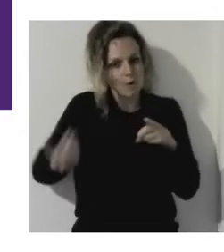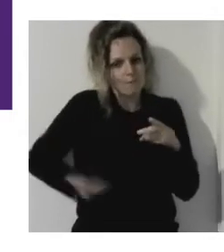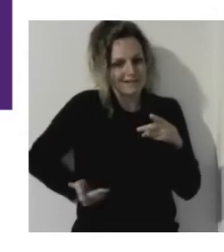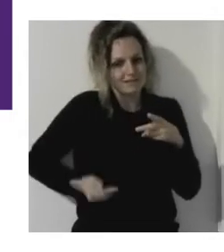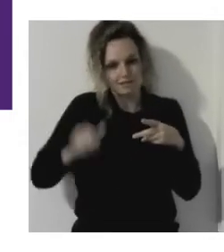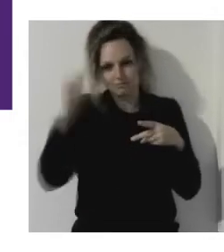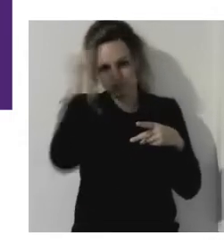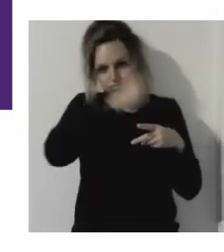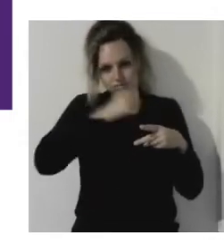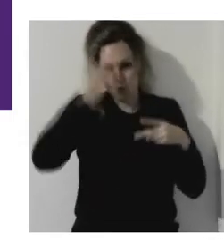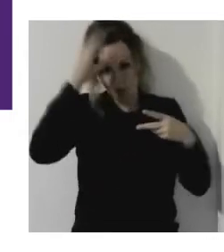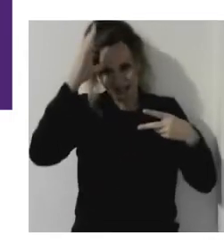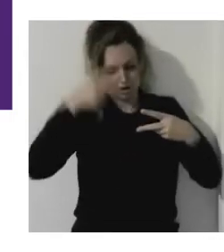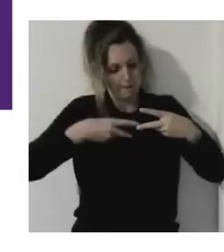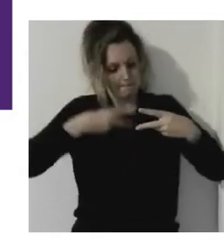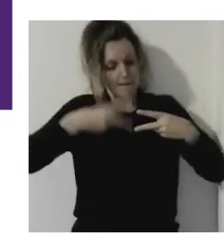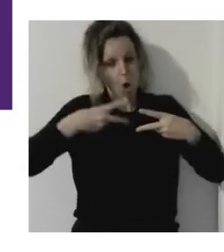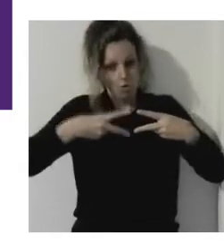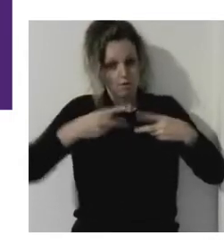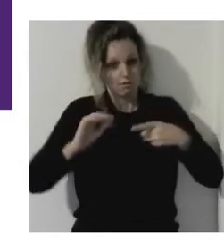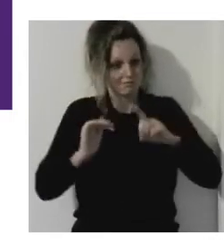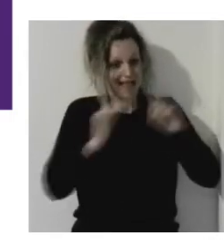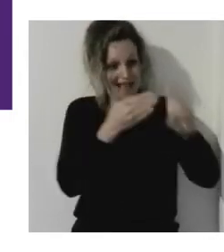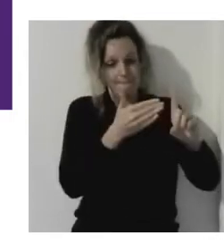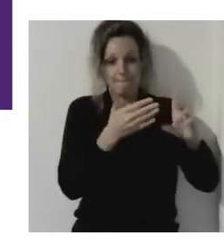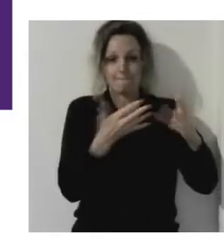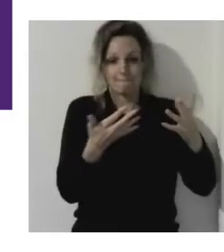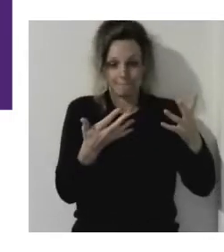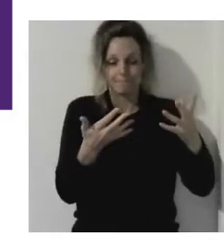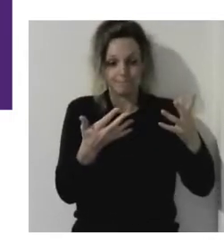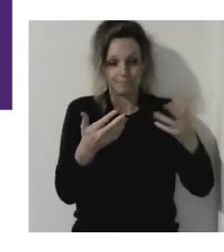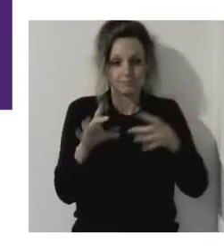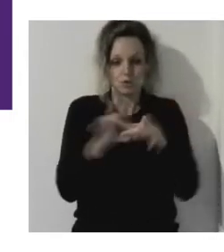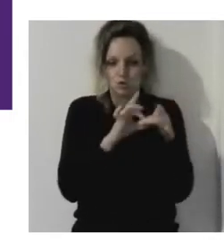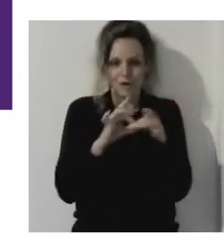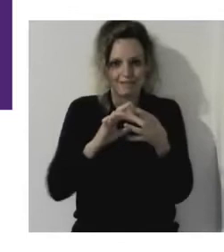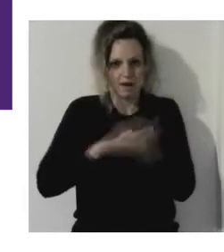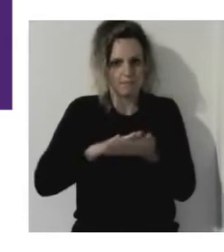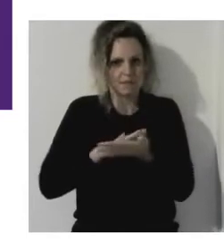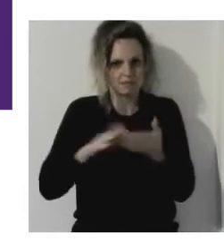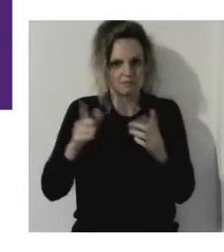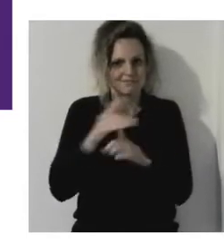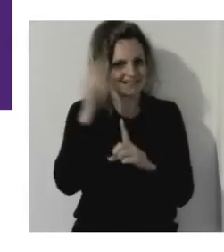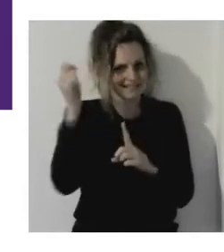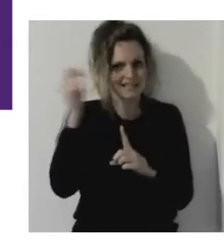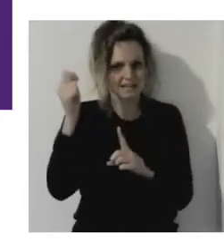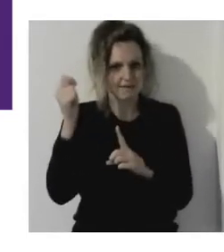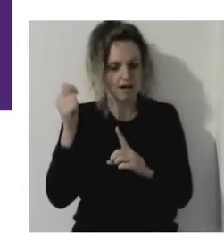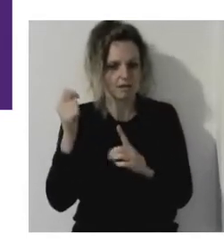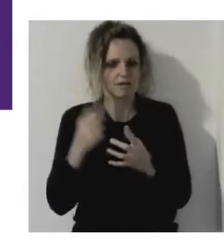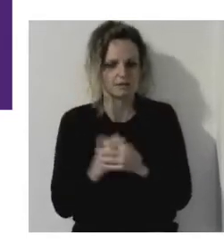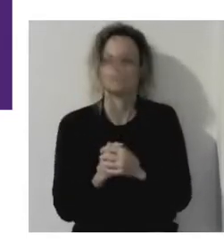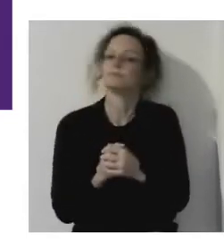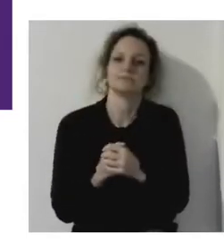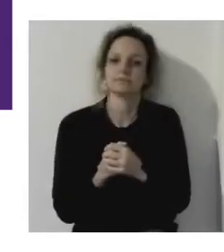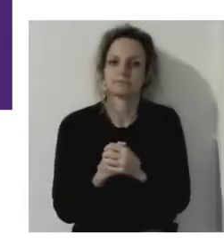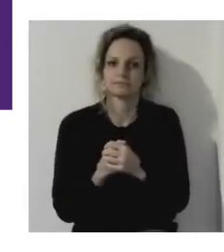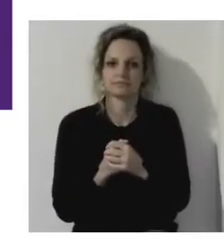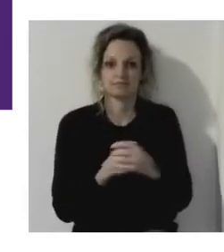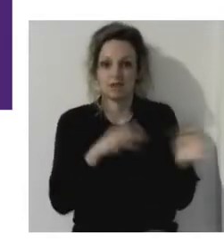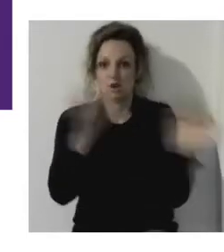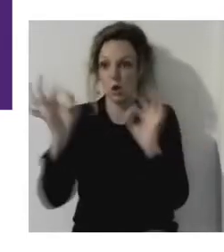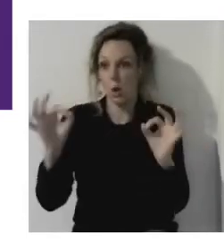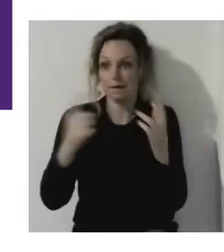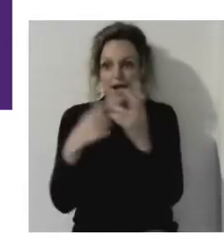formula. And, and also it's a little bit like, and nobody else seems to be doing this. That's always a good thing when you're an entrepreneur, want to be first.